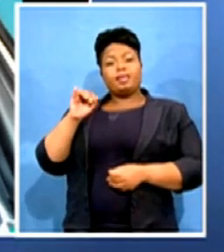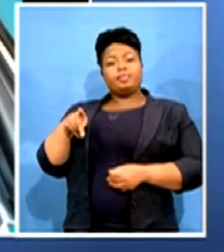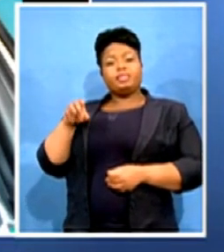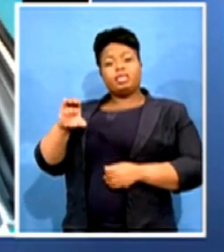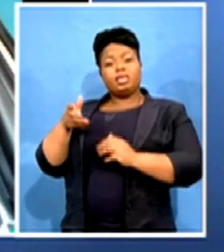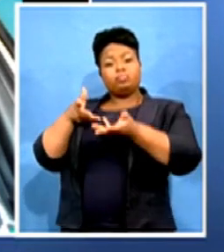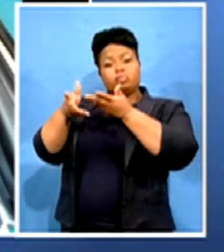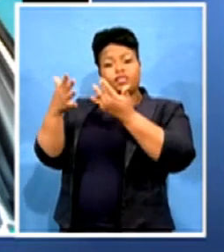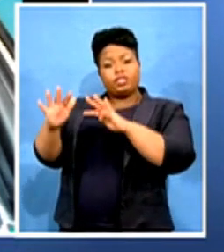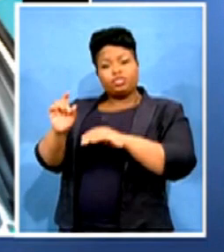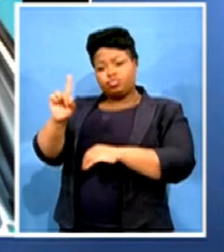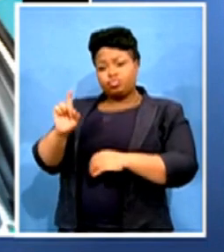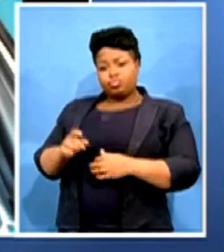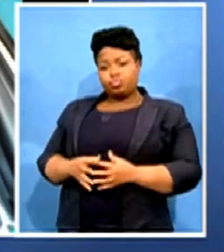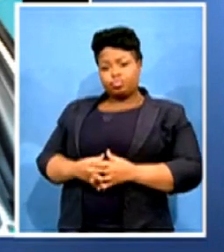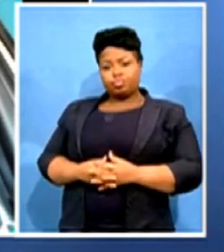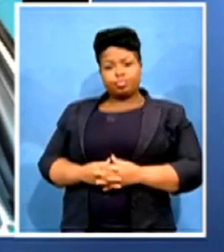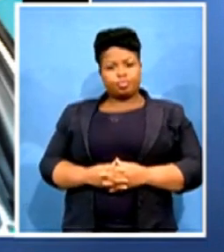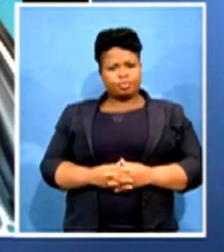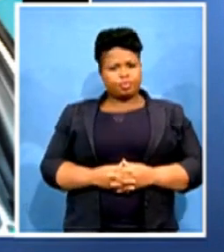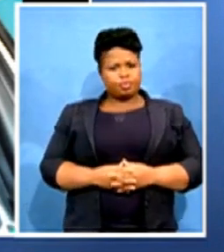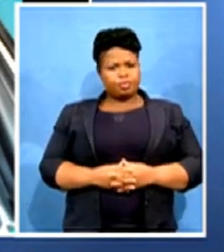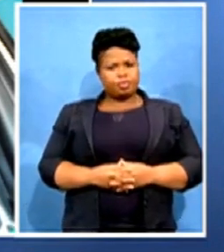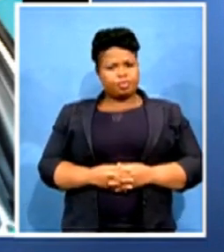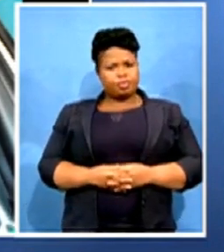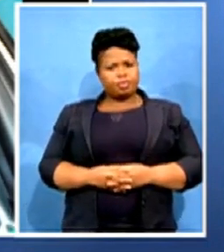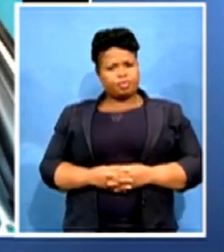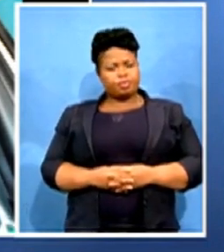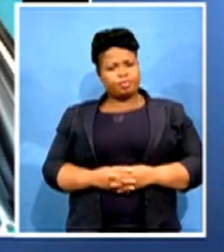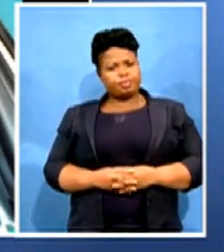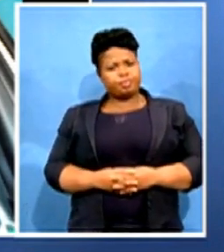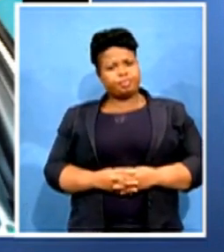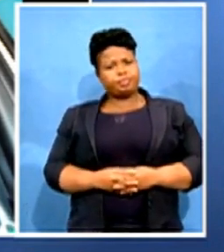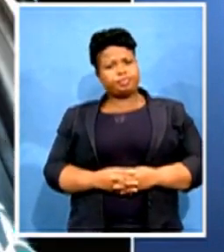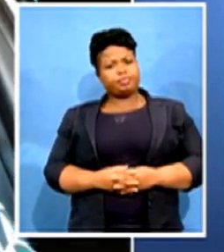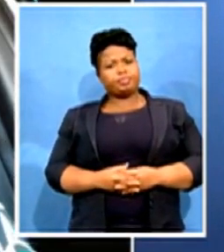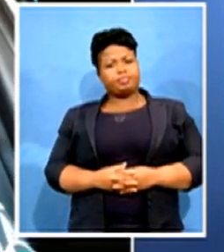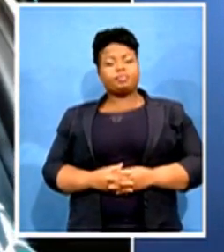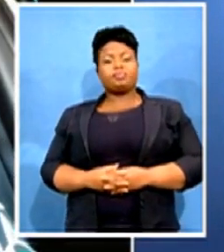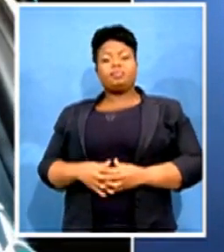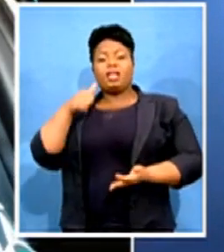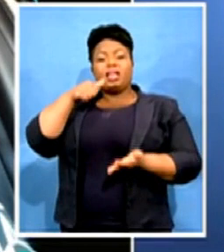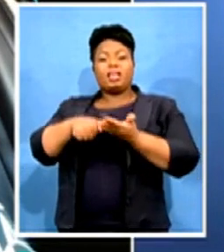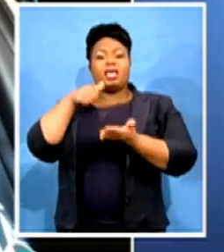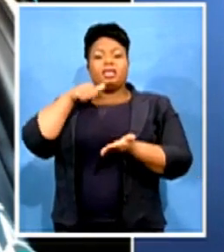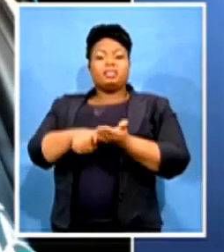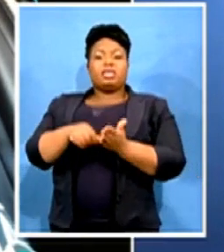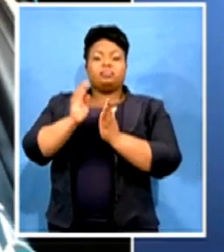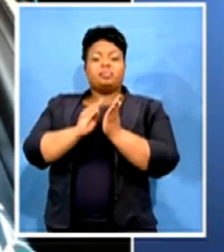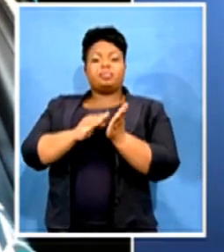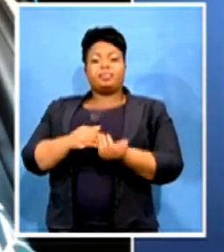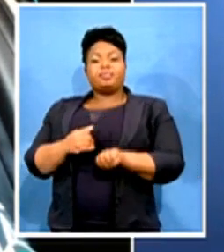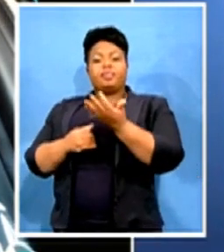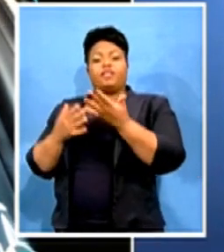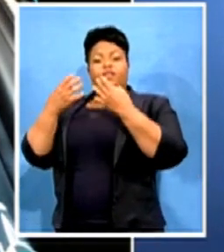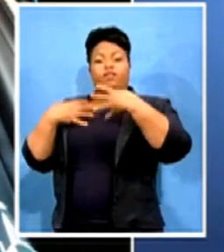We are sitting with us with about four letters that we have resolved as the ANC Women's